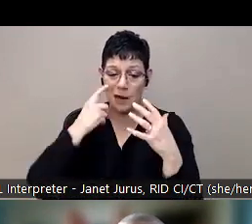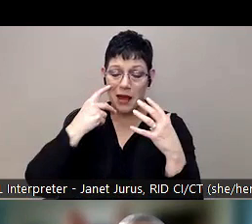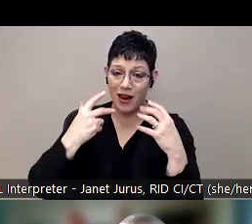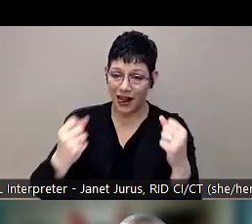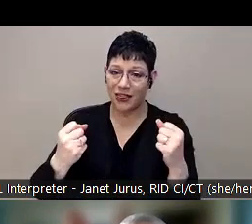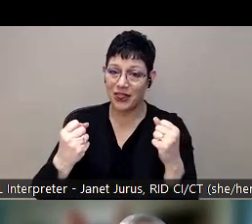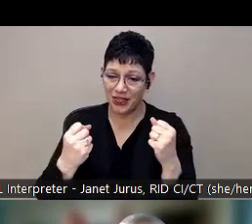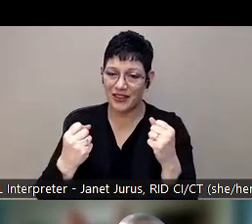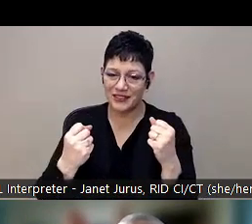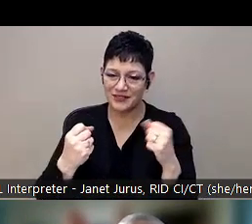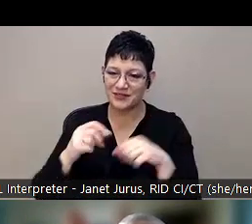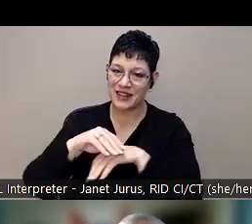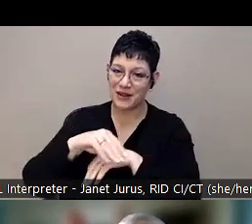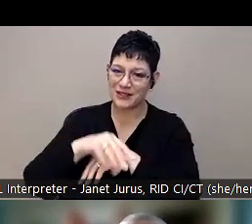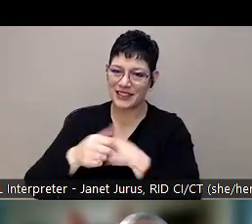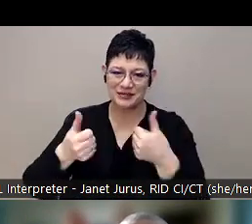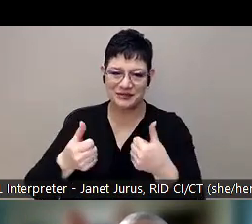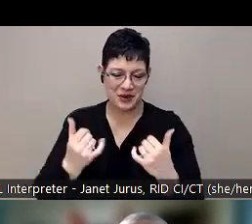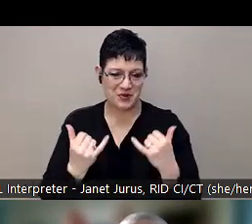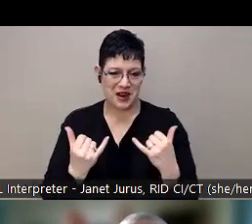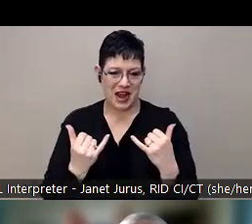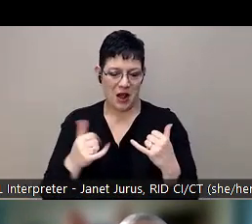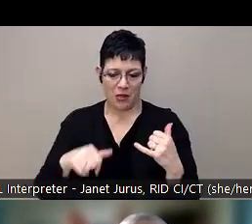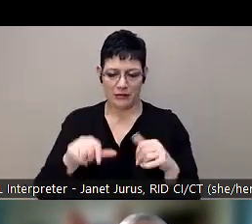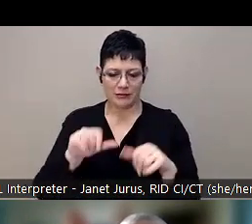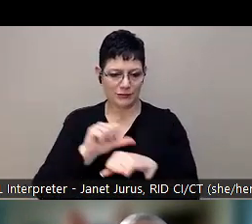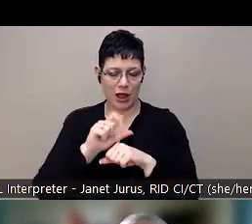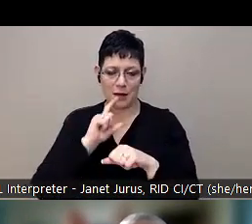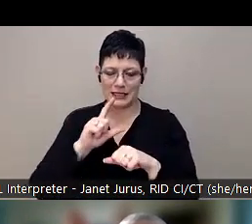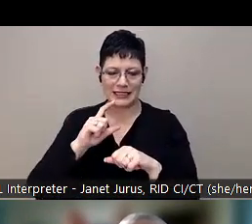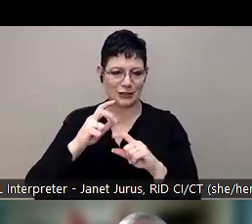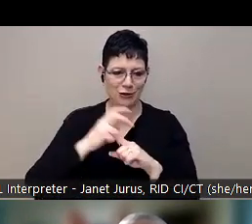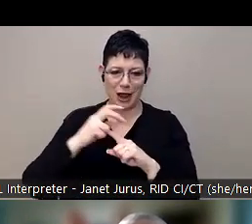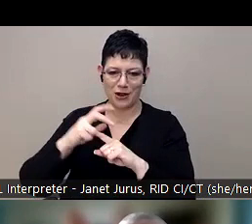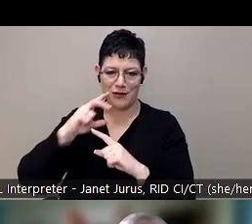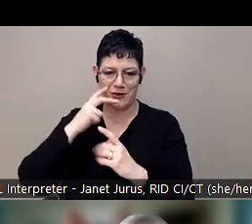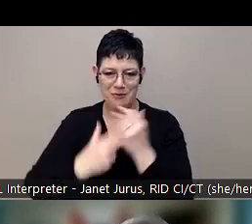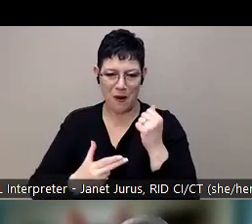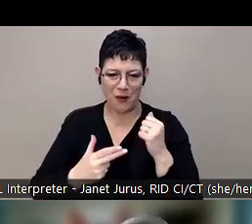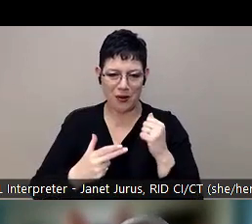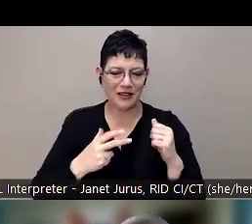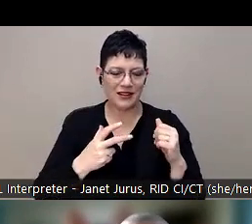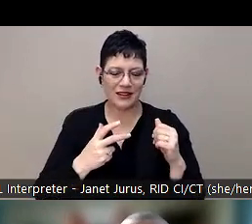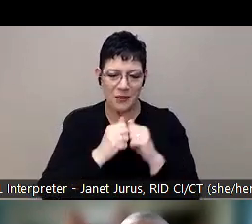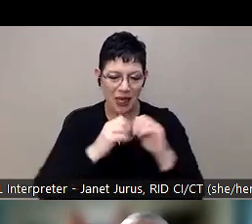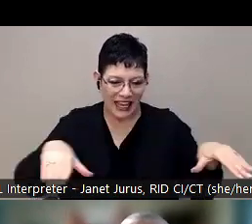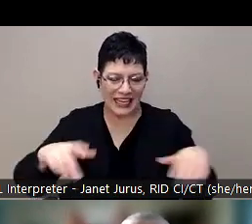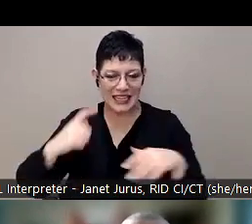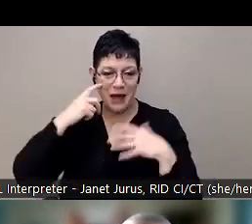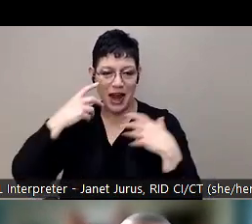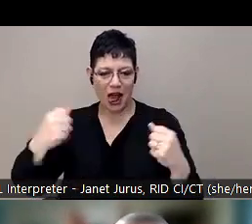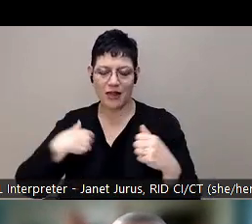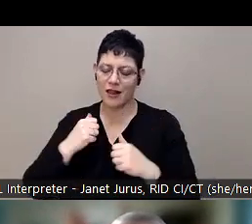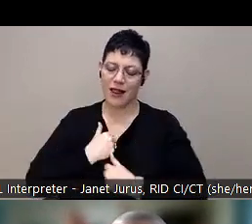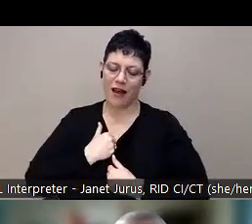counseling. So right now, this position is the best of both worlds, combining mental health and students, and it's awesome. So.